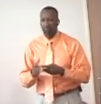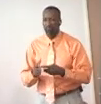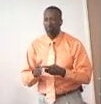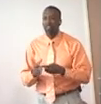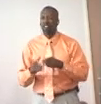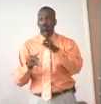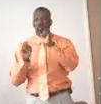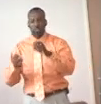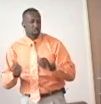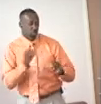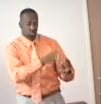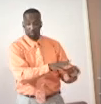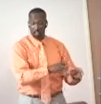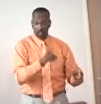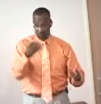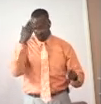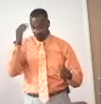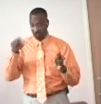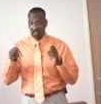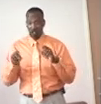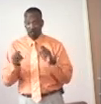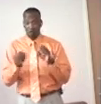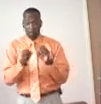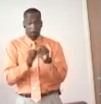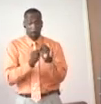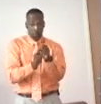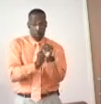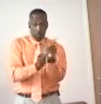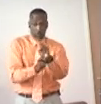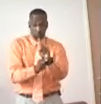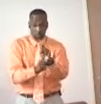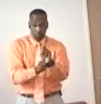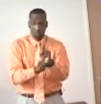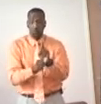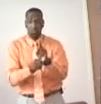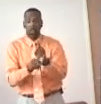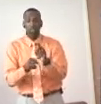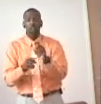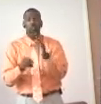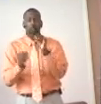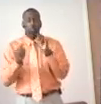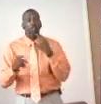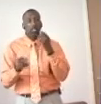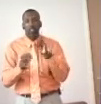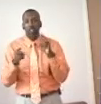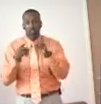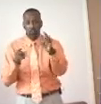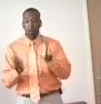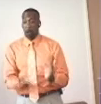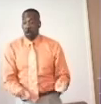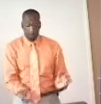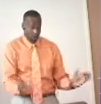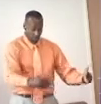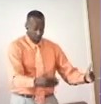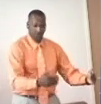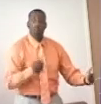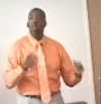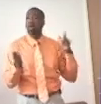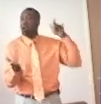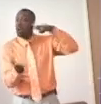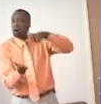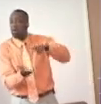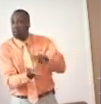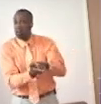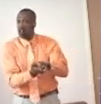can drop stuff off. You know, ain't going to make it through the detectors and won't nobody say nothing to you. And at the amnesty box, I was in an